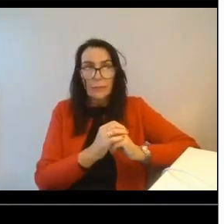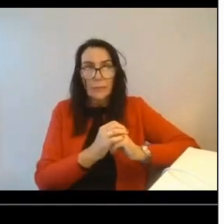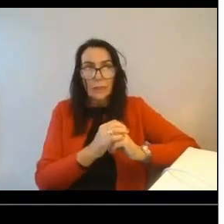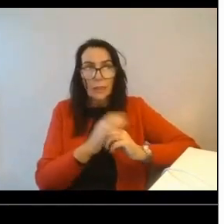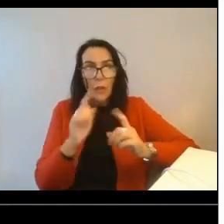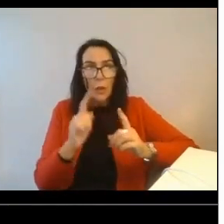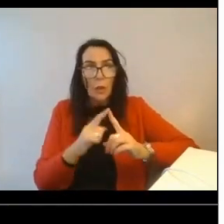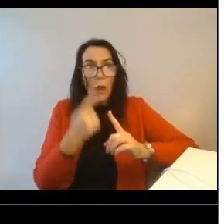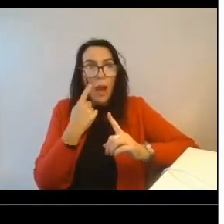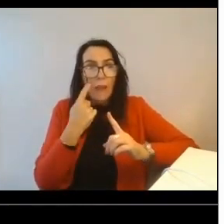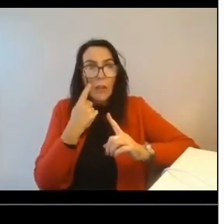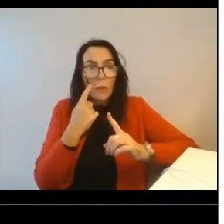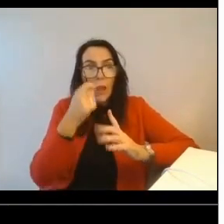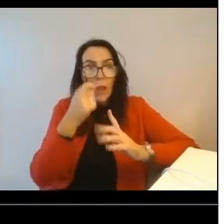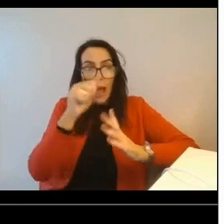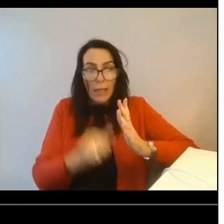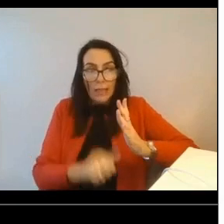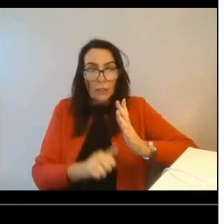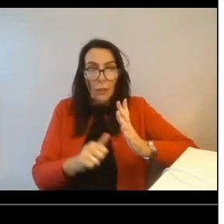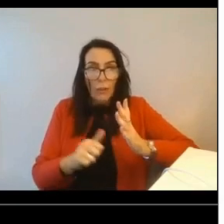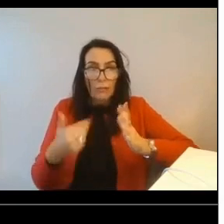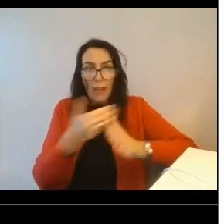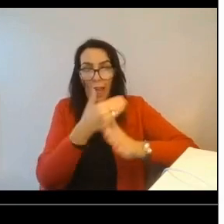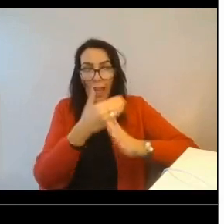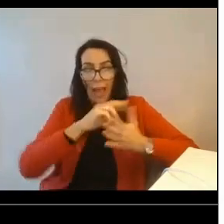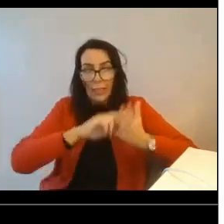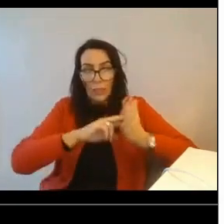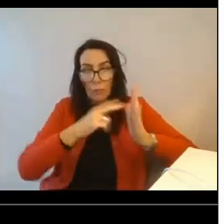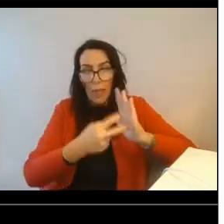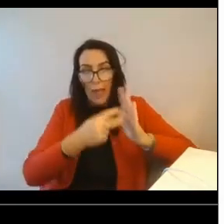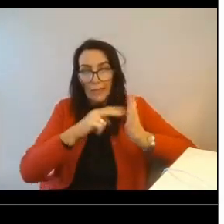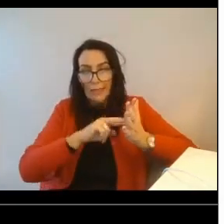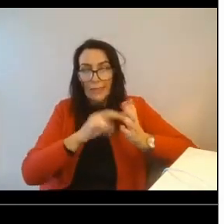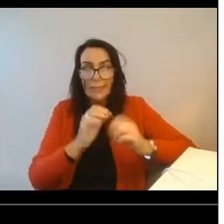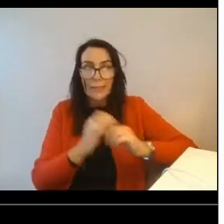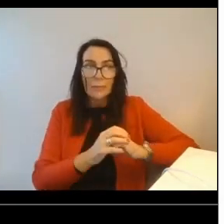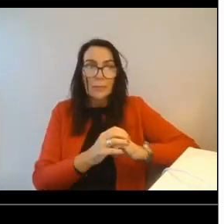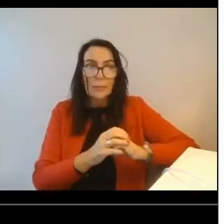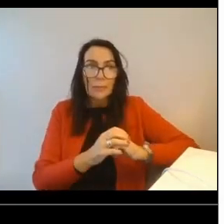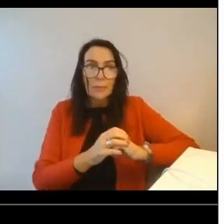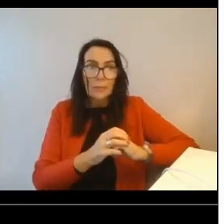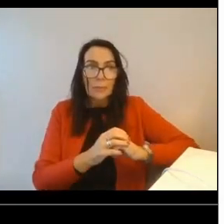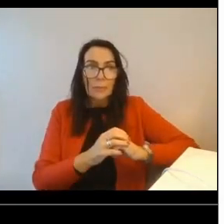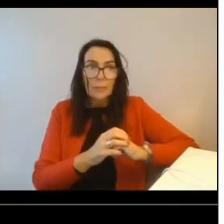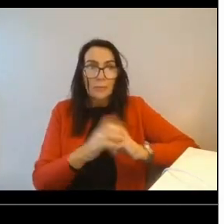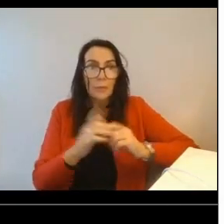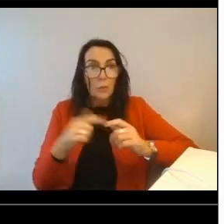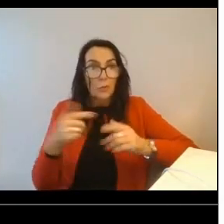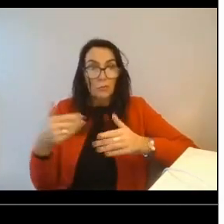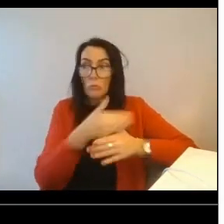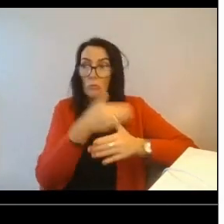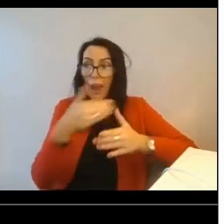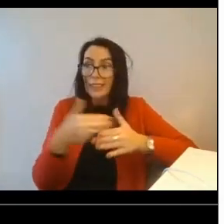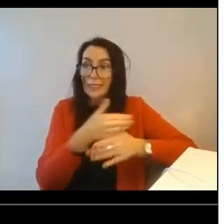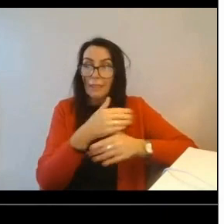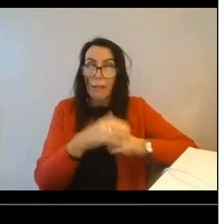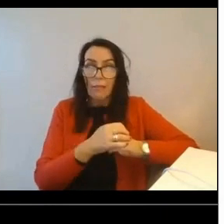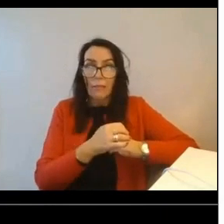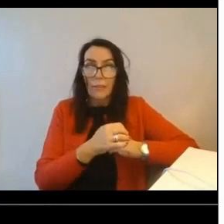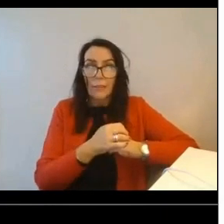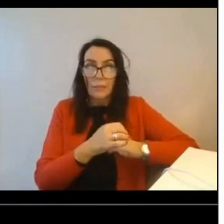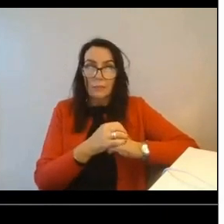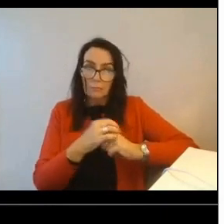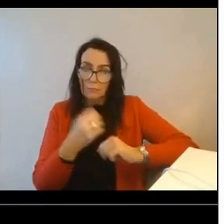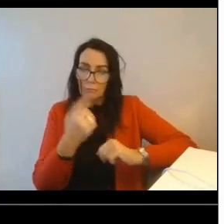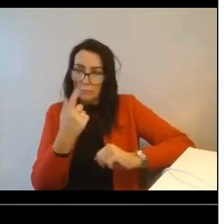a list of predefined action plans based on common user journeys. Third, Homewise is practical. It identifies potential suitability